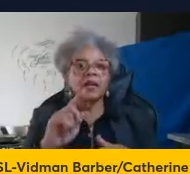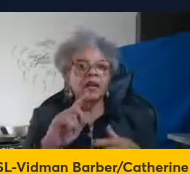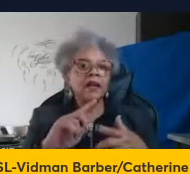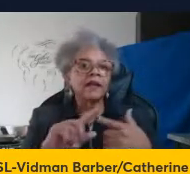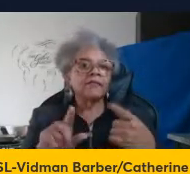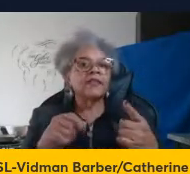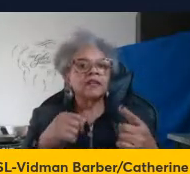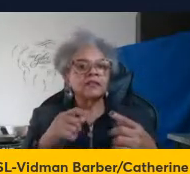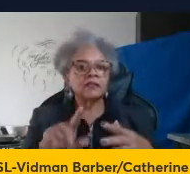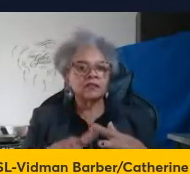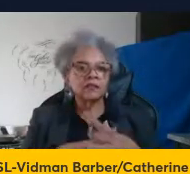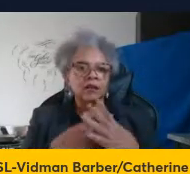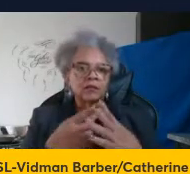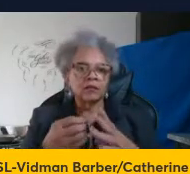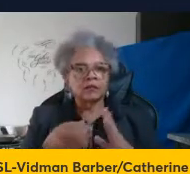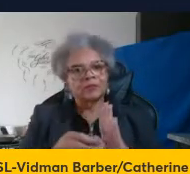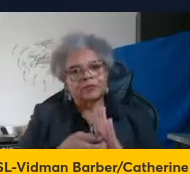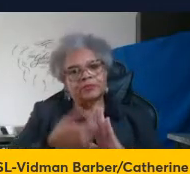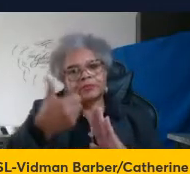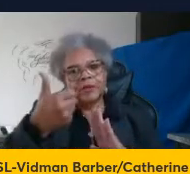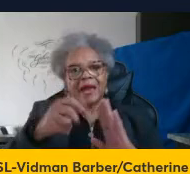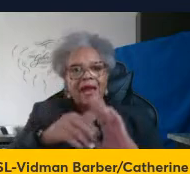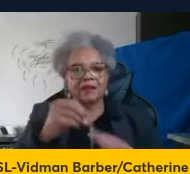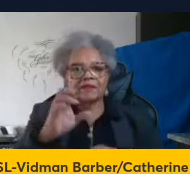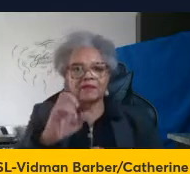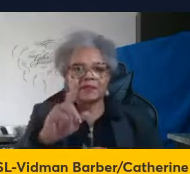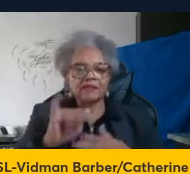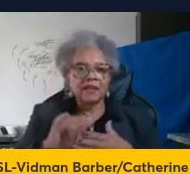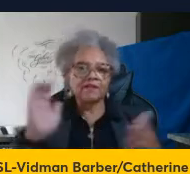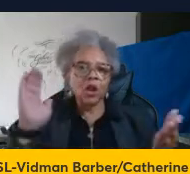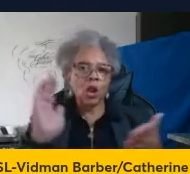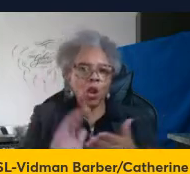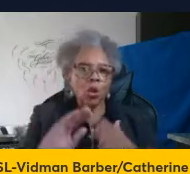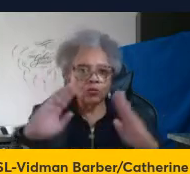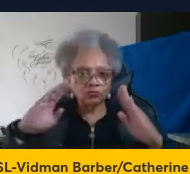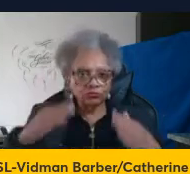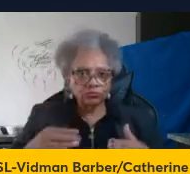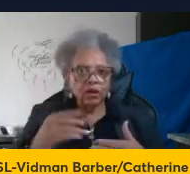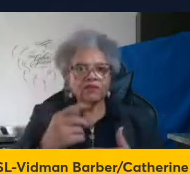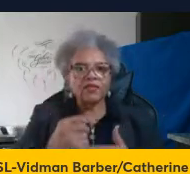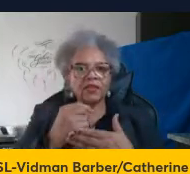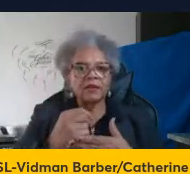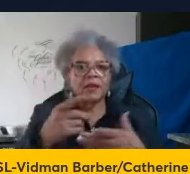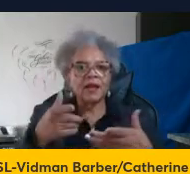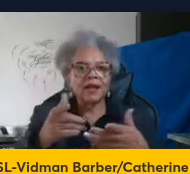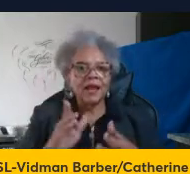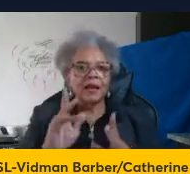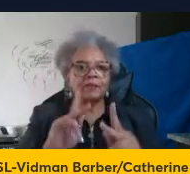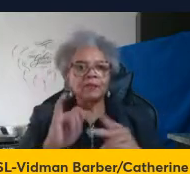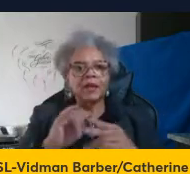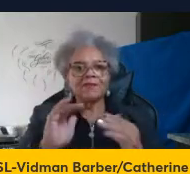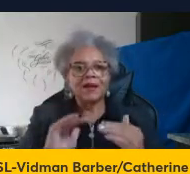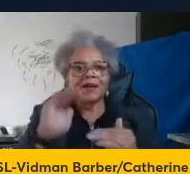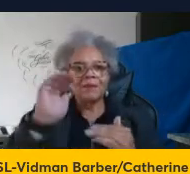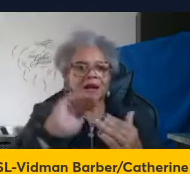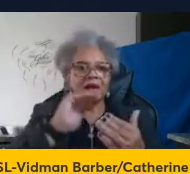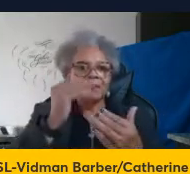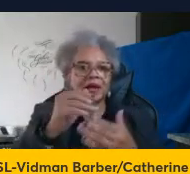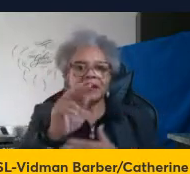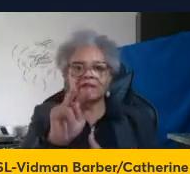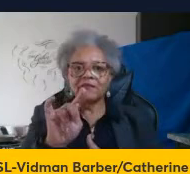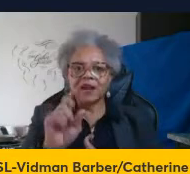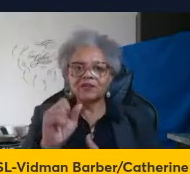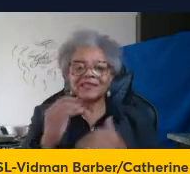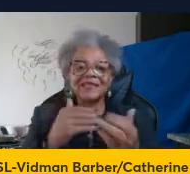efflux them out of our cells. So, they have very low concentrations of these therapies, allowing them to have high amounts of virus, even when you're taking the